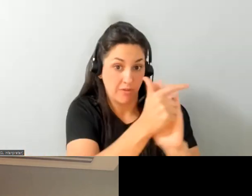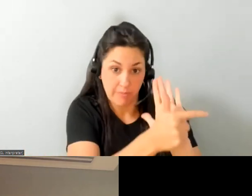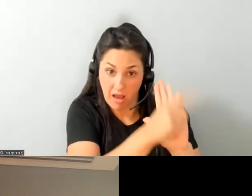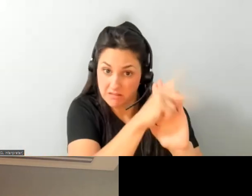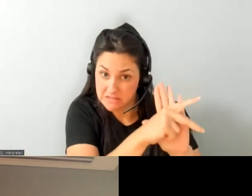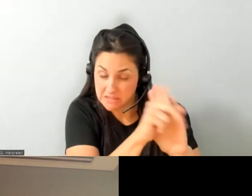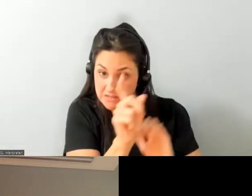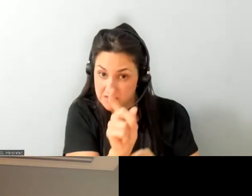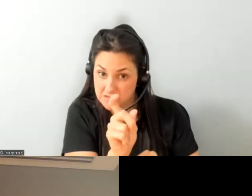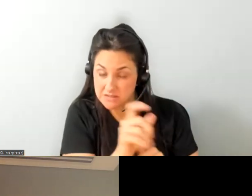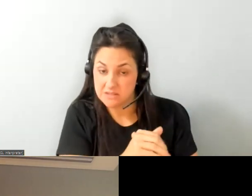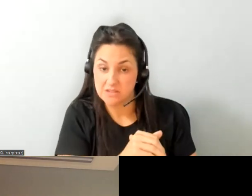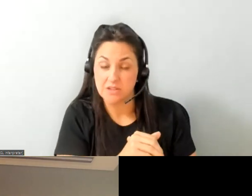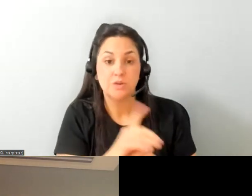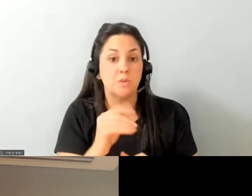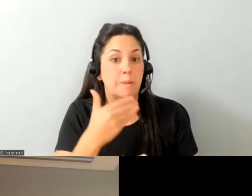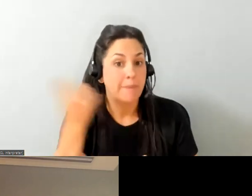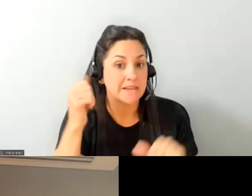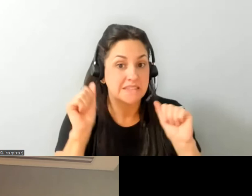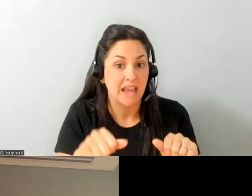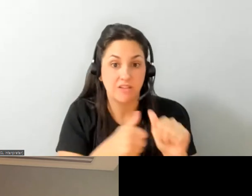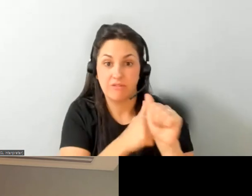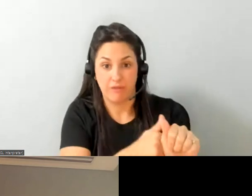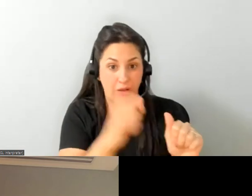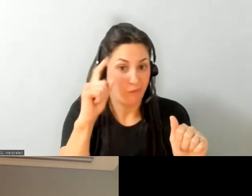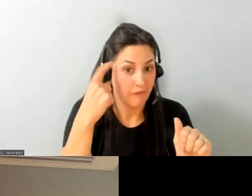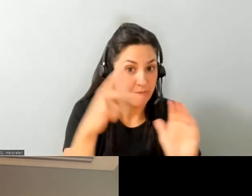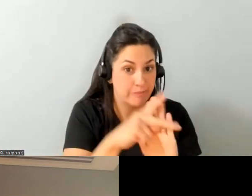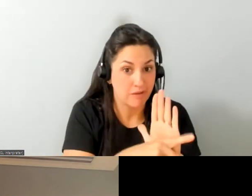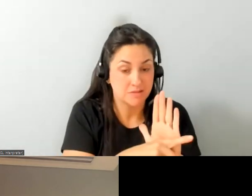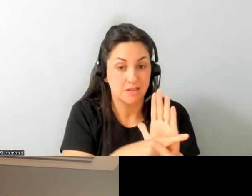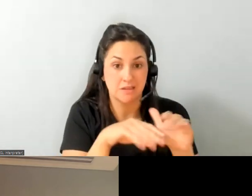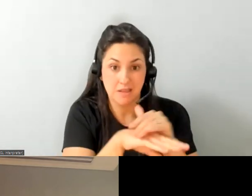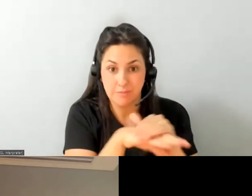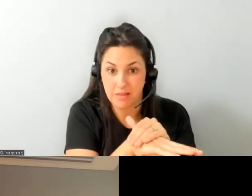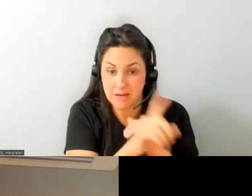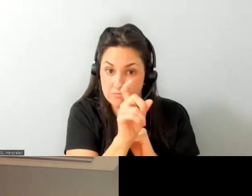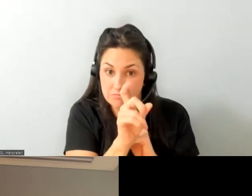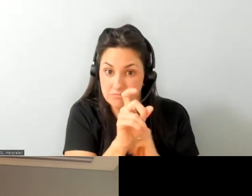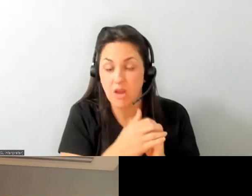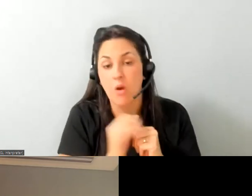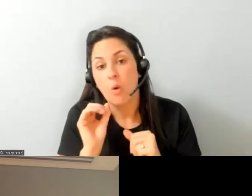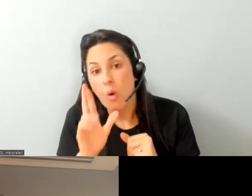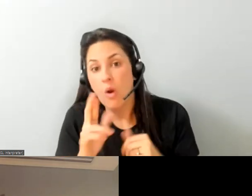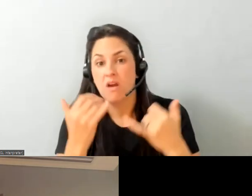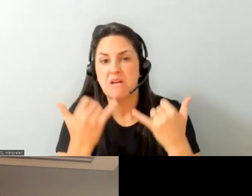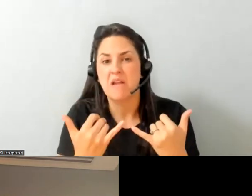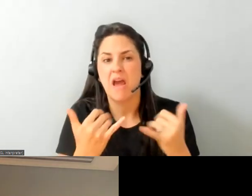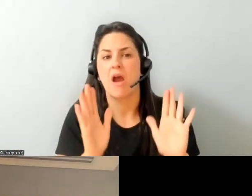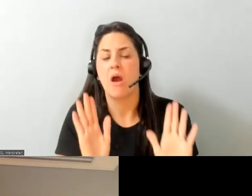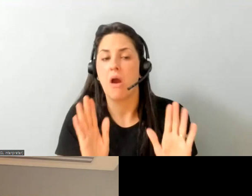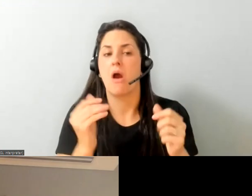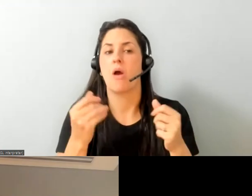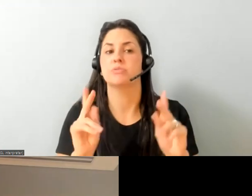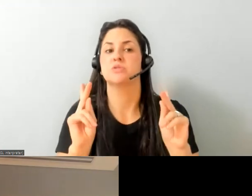best they can uh to follow government policy and accessibility possible policy or is is this a time when actually there's an opportunity